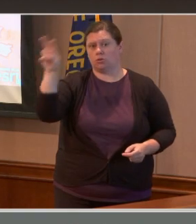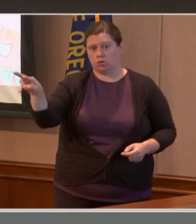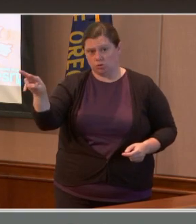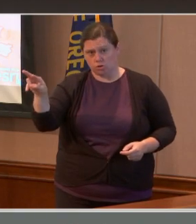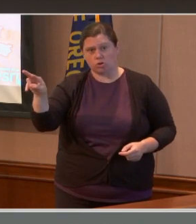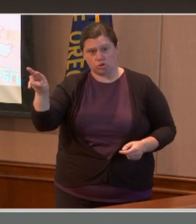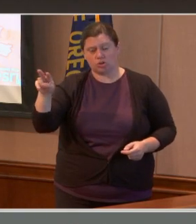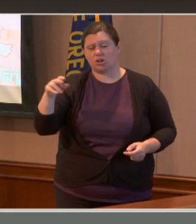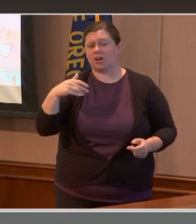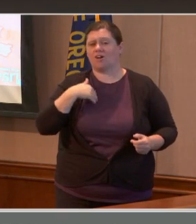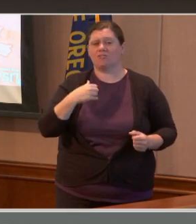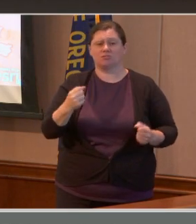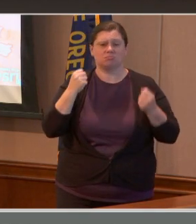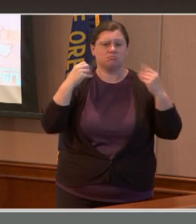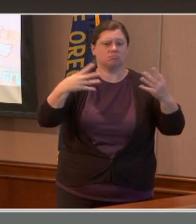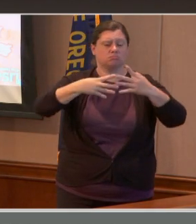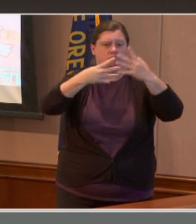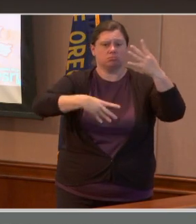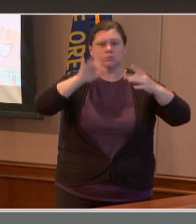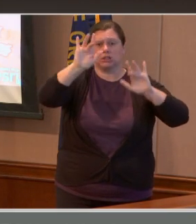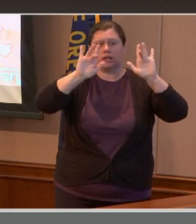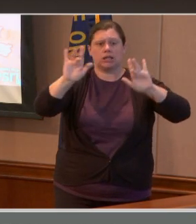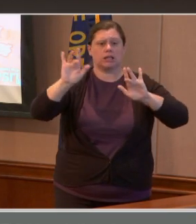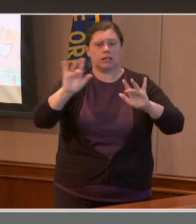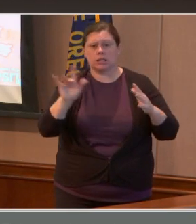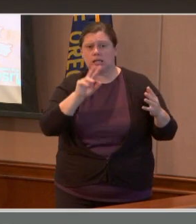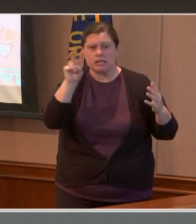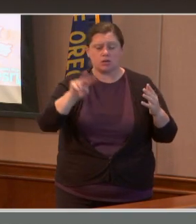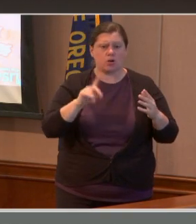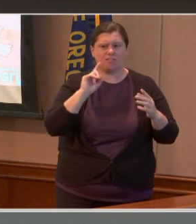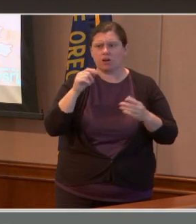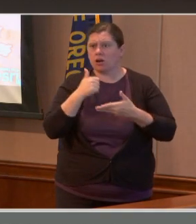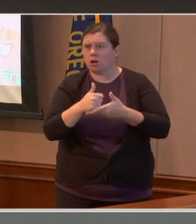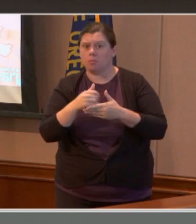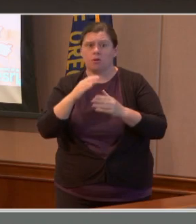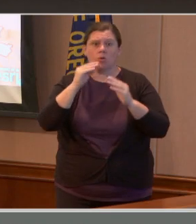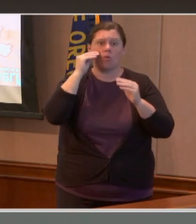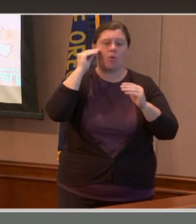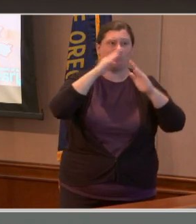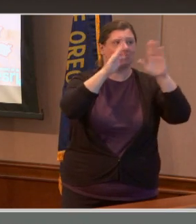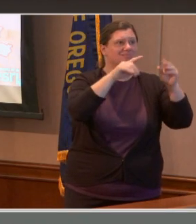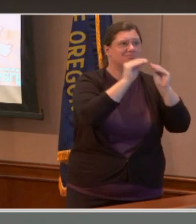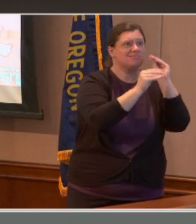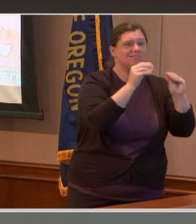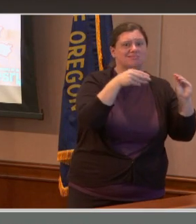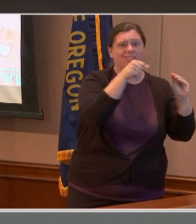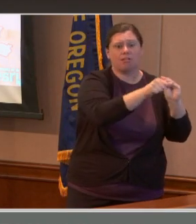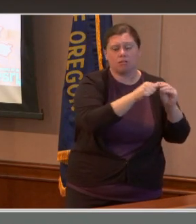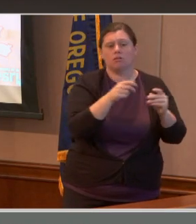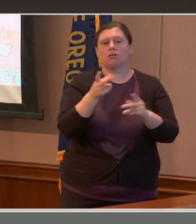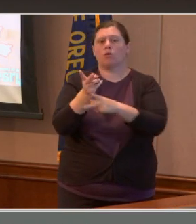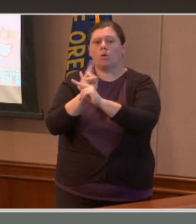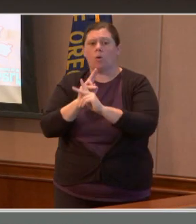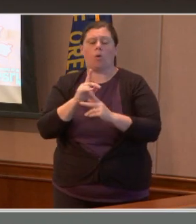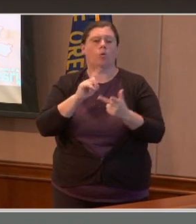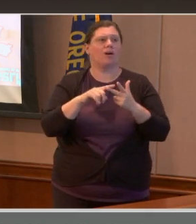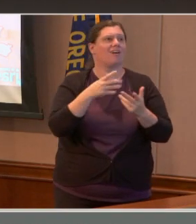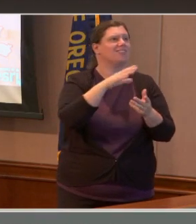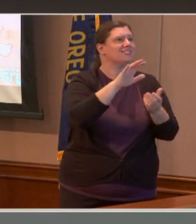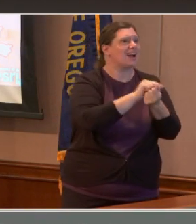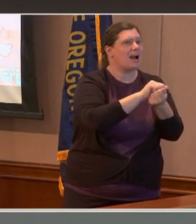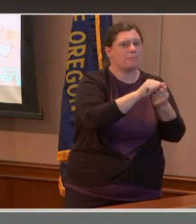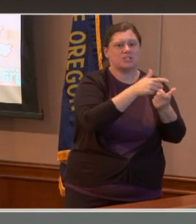for home repair loans, wildfire damage, housing relief, FEMA housing